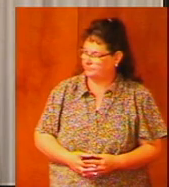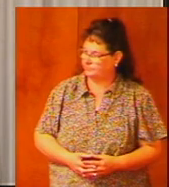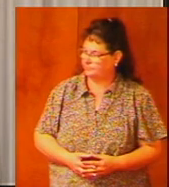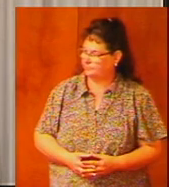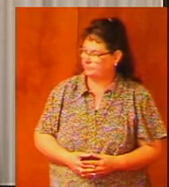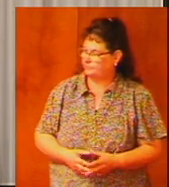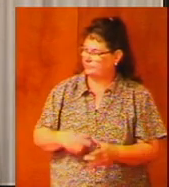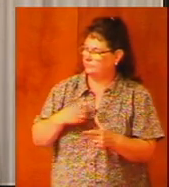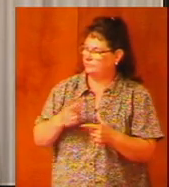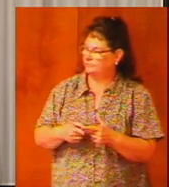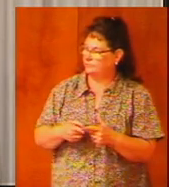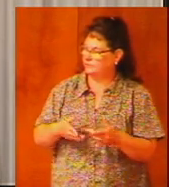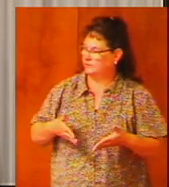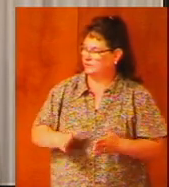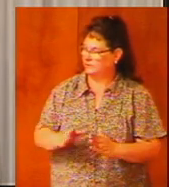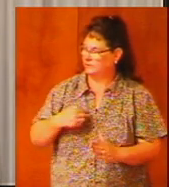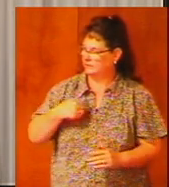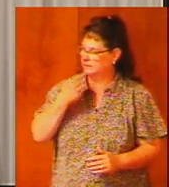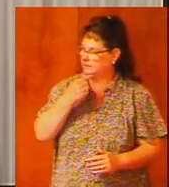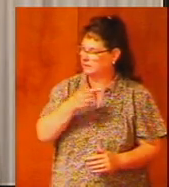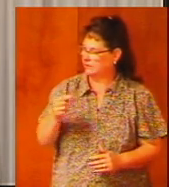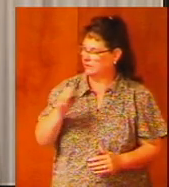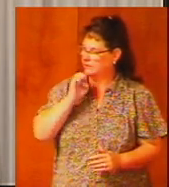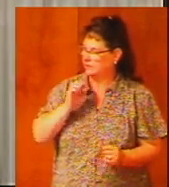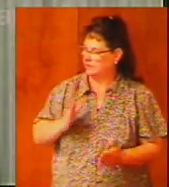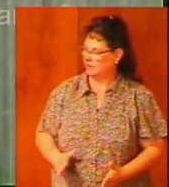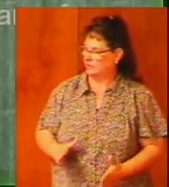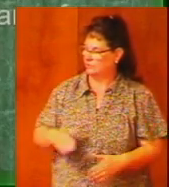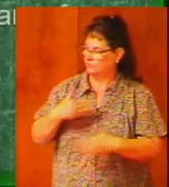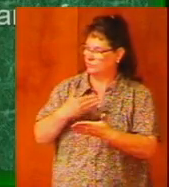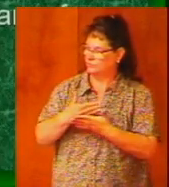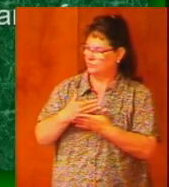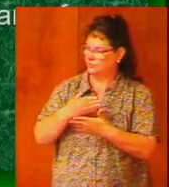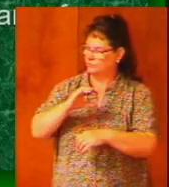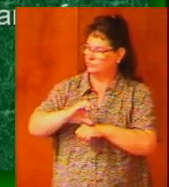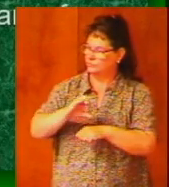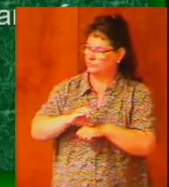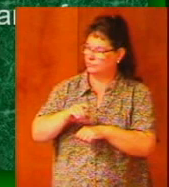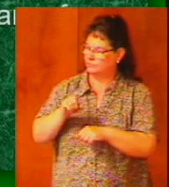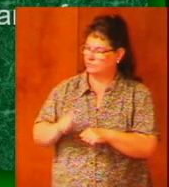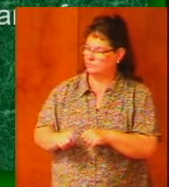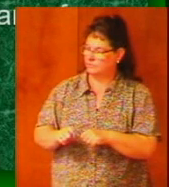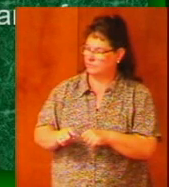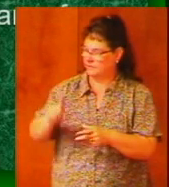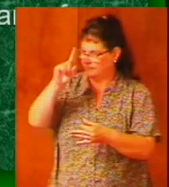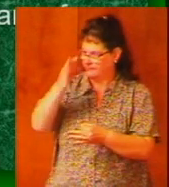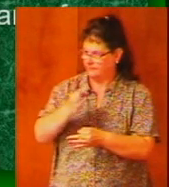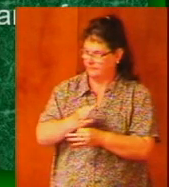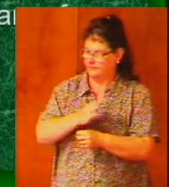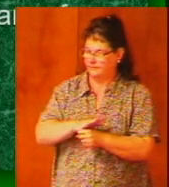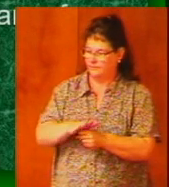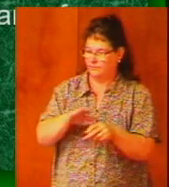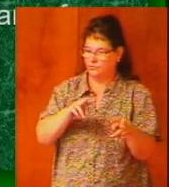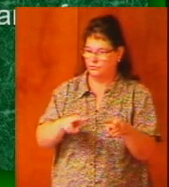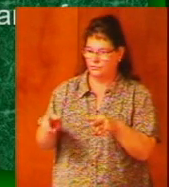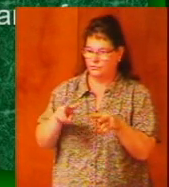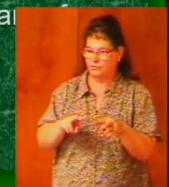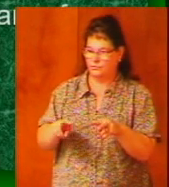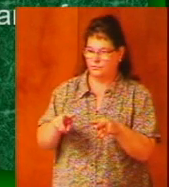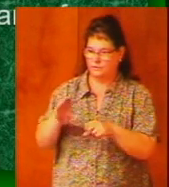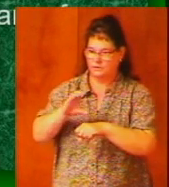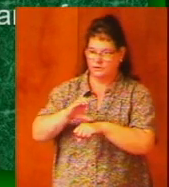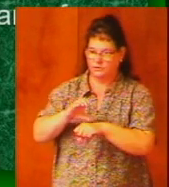and then may I say to you that elders in local churches must faithfully oversee the church